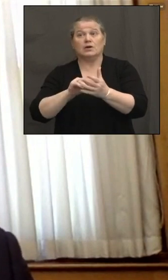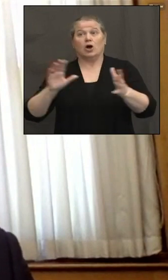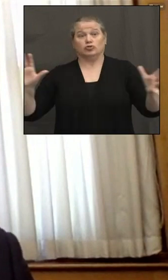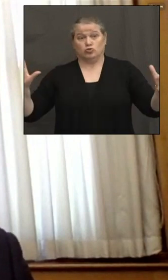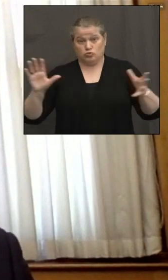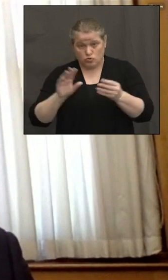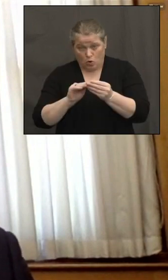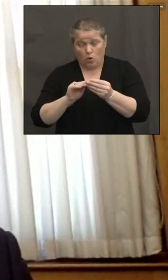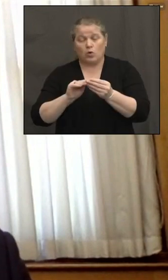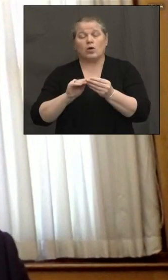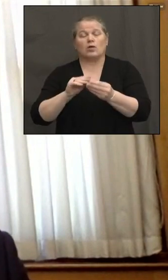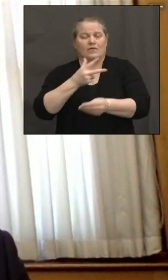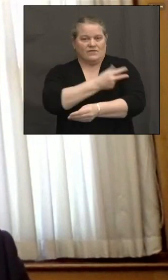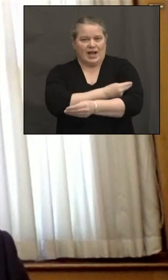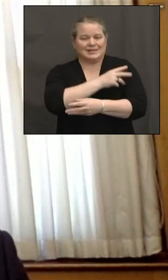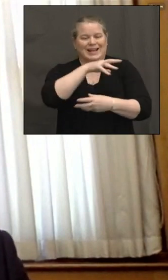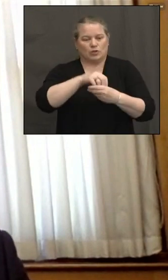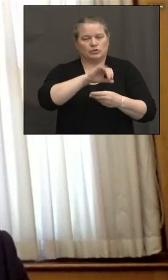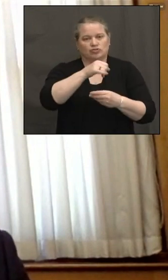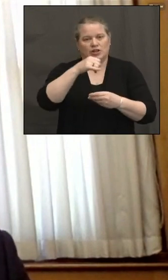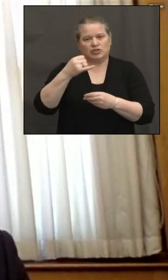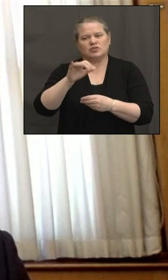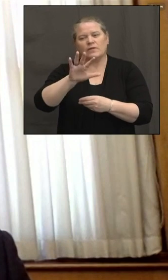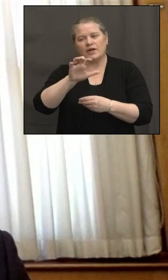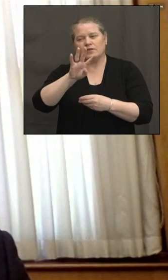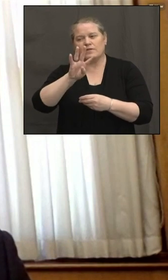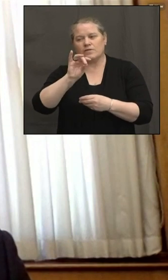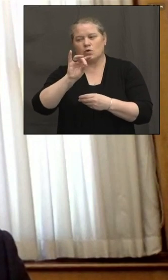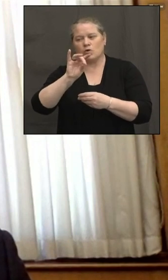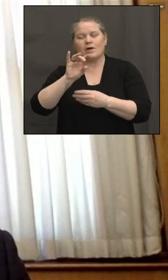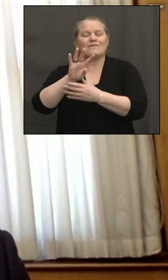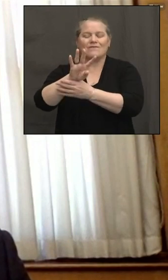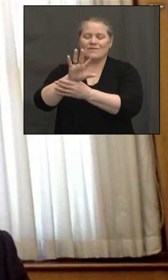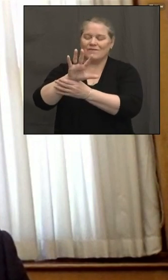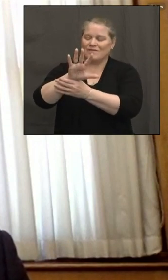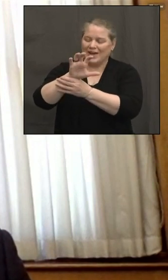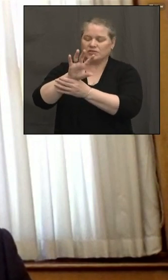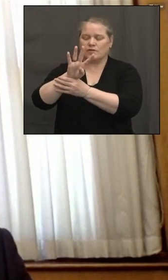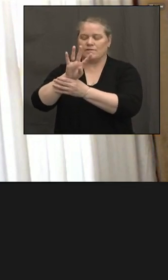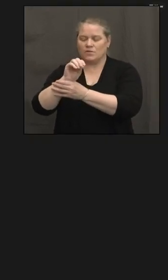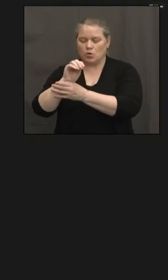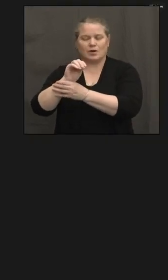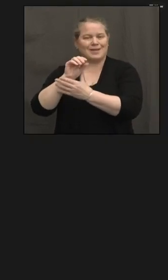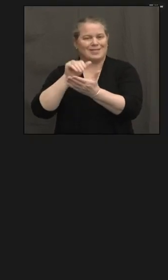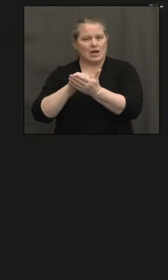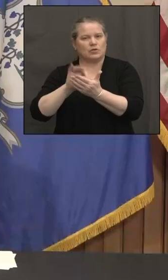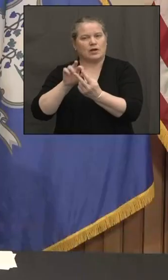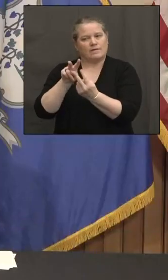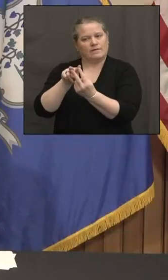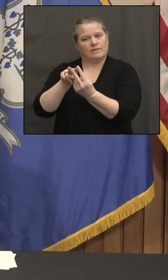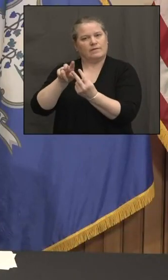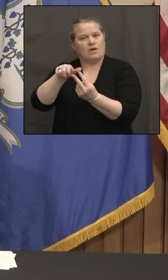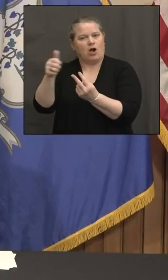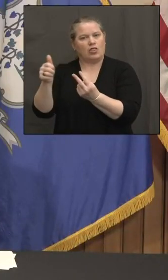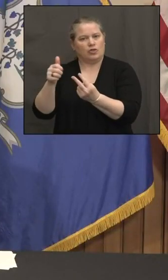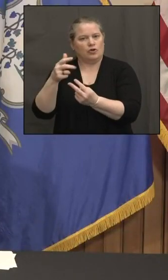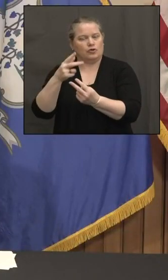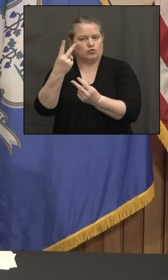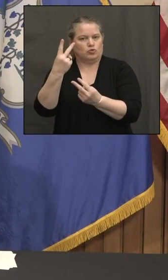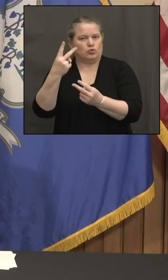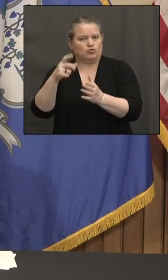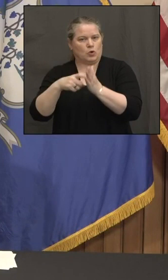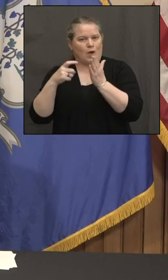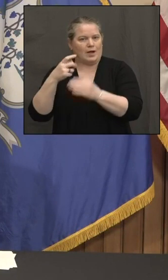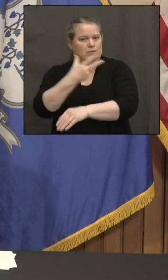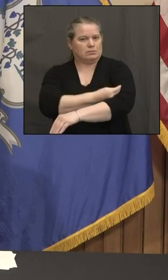540,000 fully vaccinated on the, the mRNA vaccines. And, Josh, when you talked about the 30 to 40